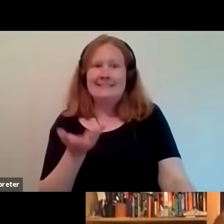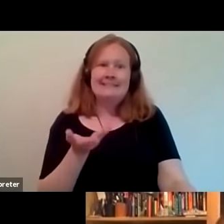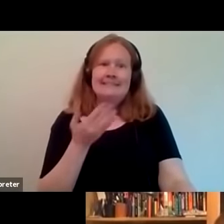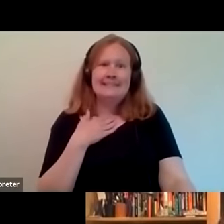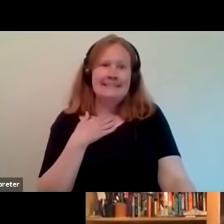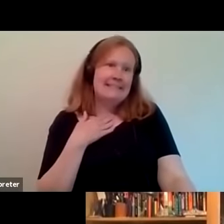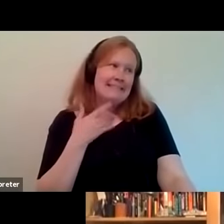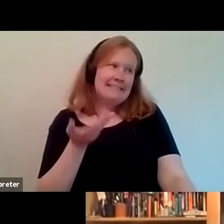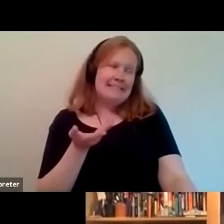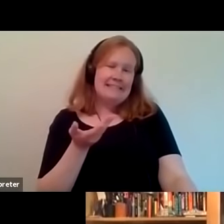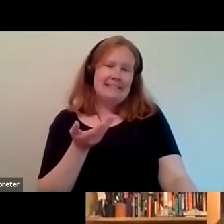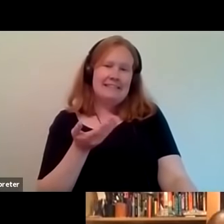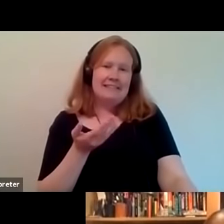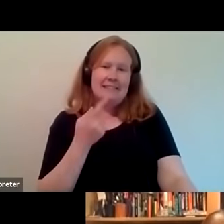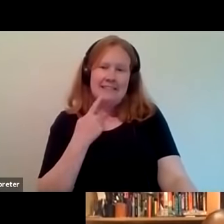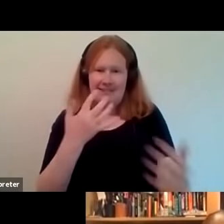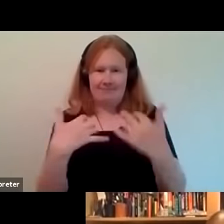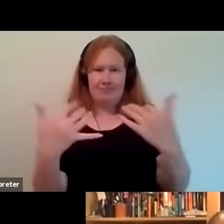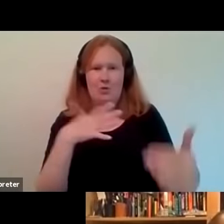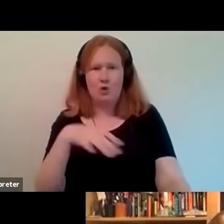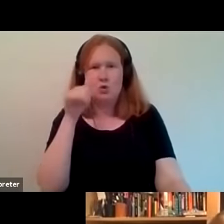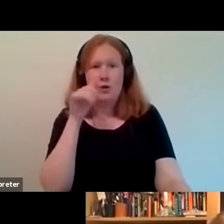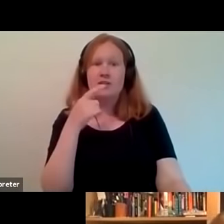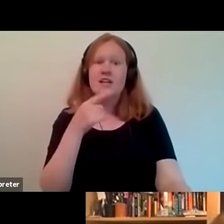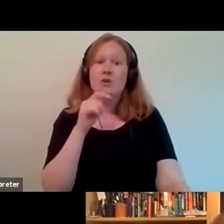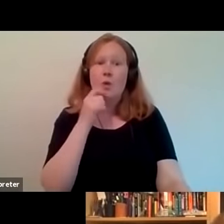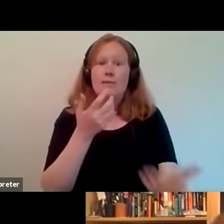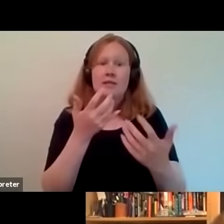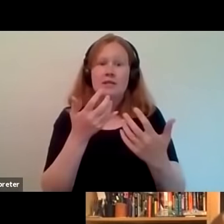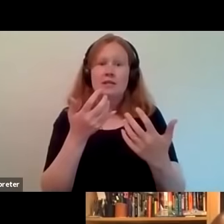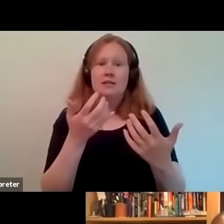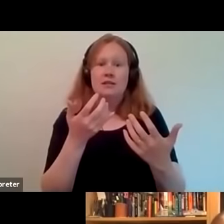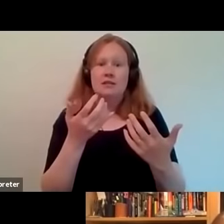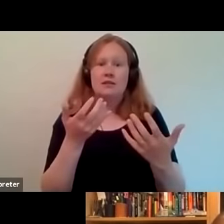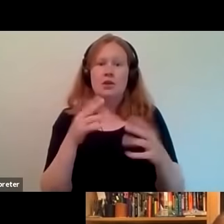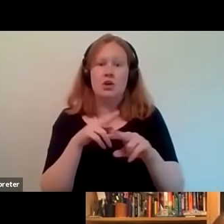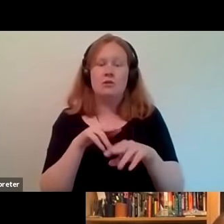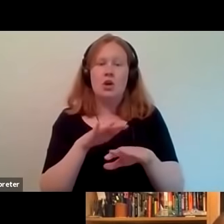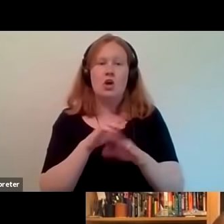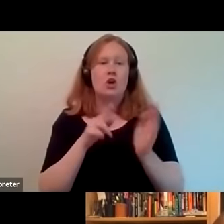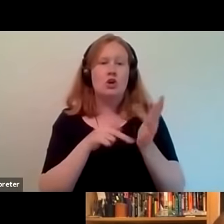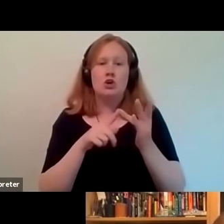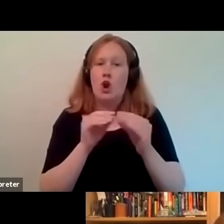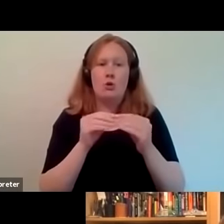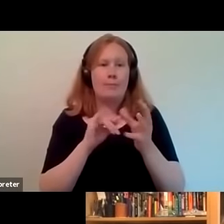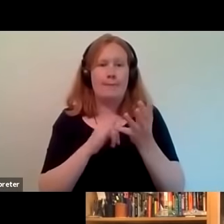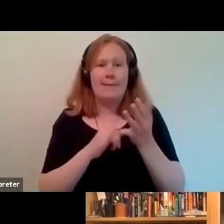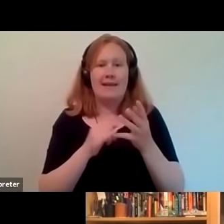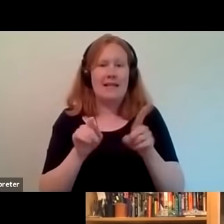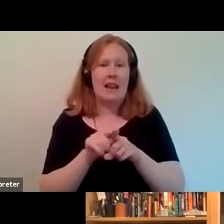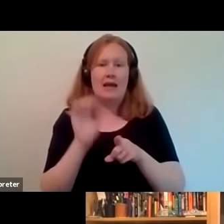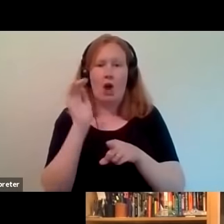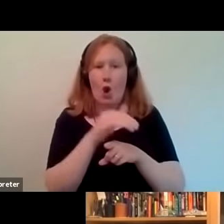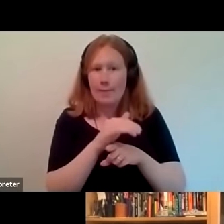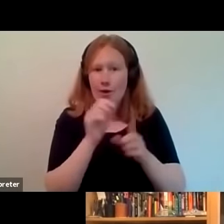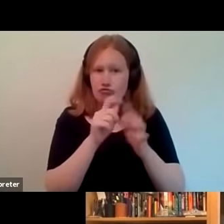the people want to know it'll be available through the no baseline home project so if you stay tuned to that